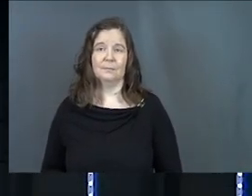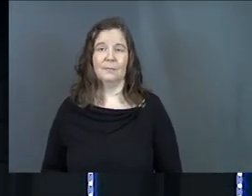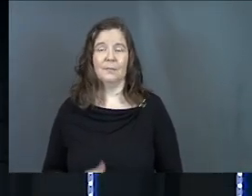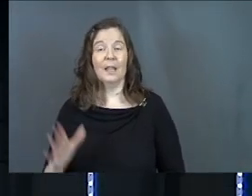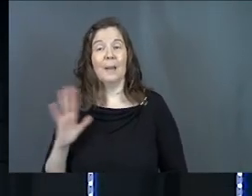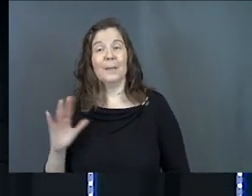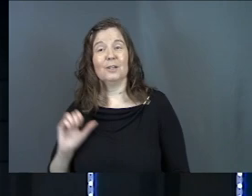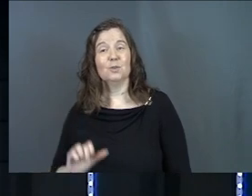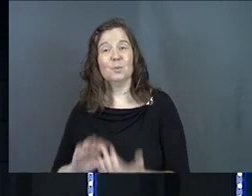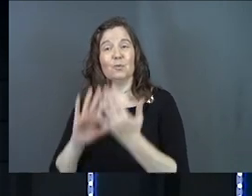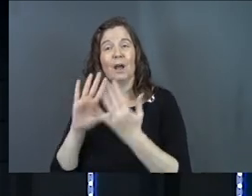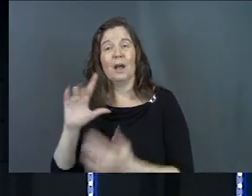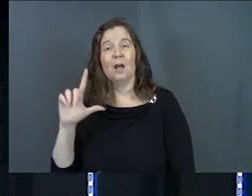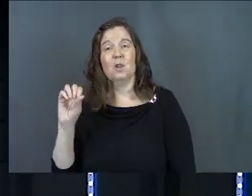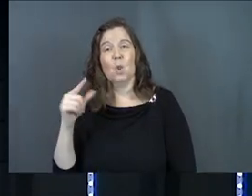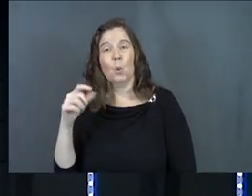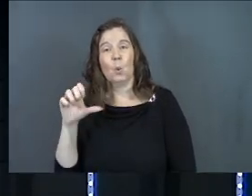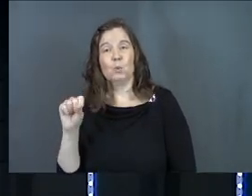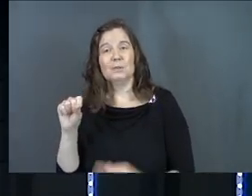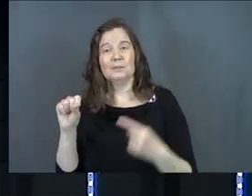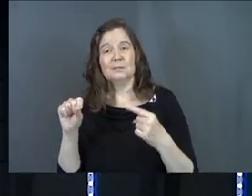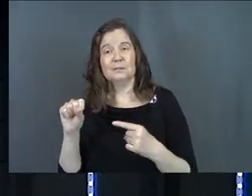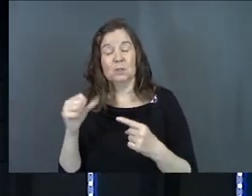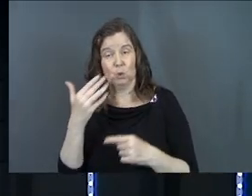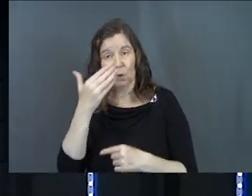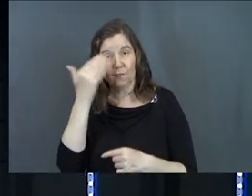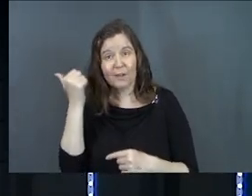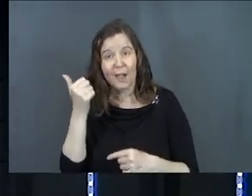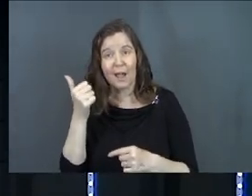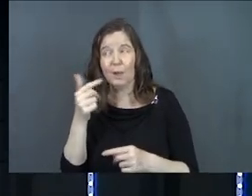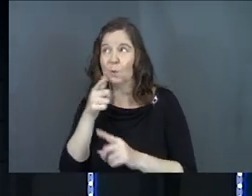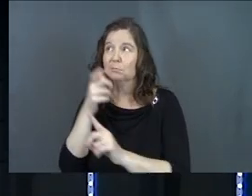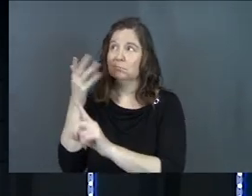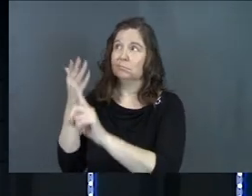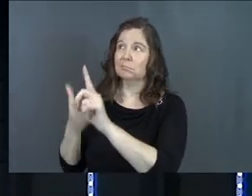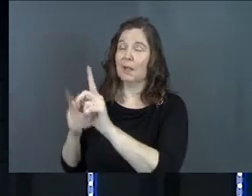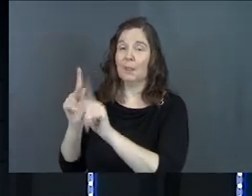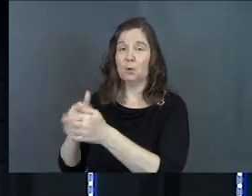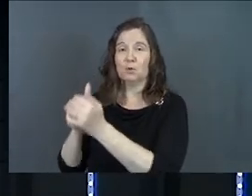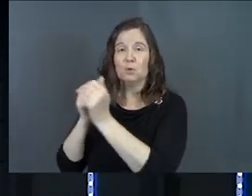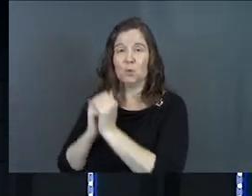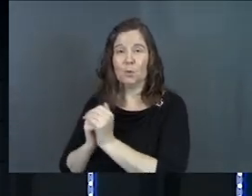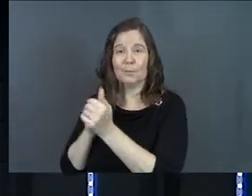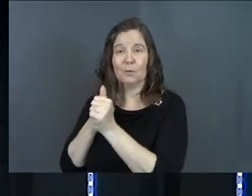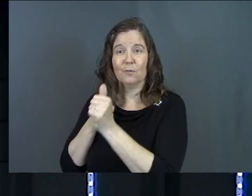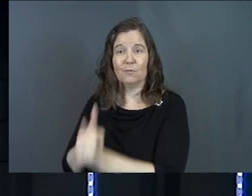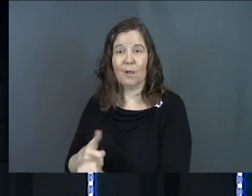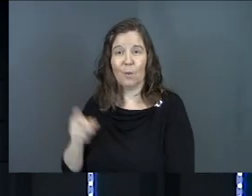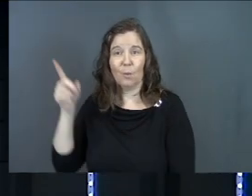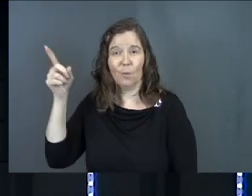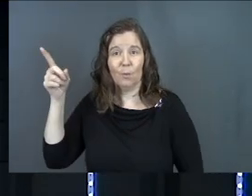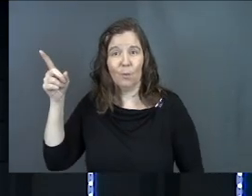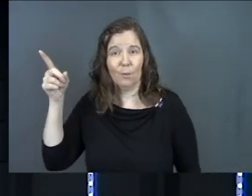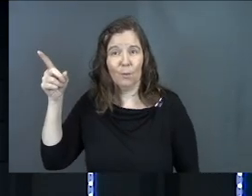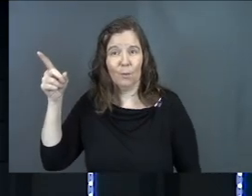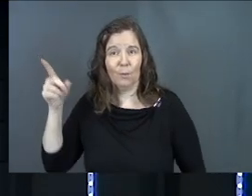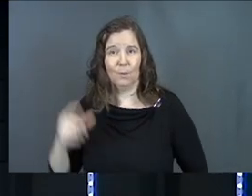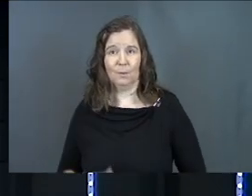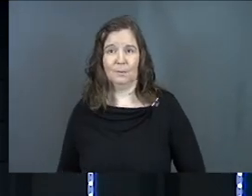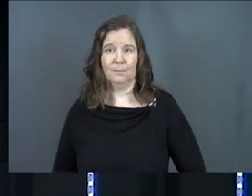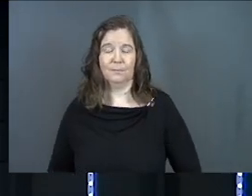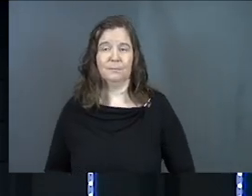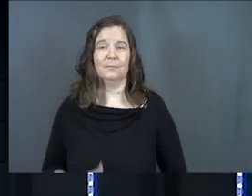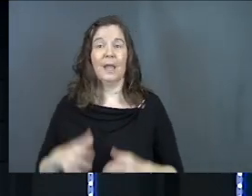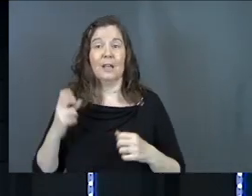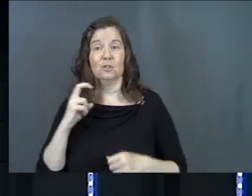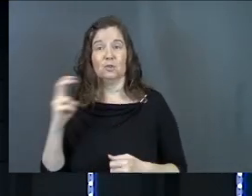Back to presence. Back to logos. You've forgotten the nature of the person that you worship and that you follow. I